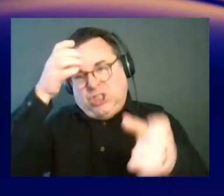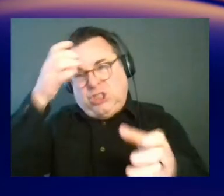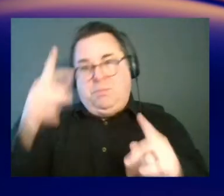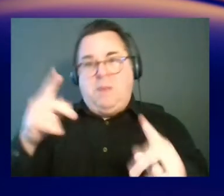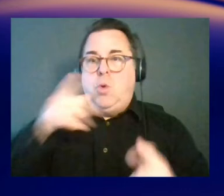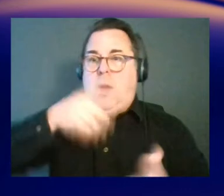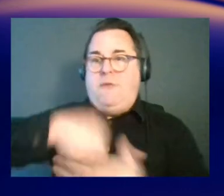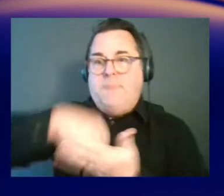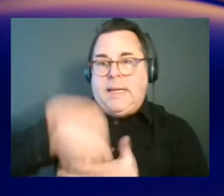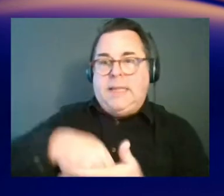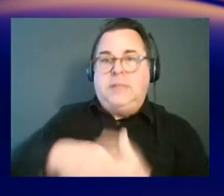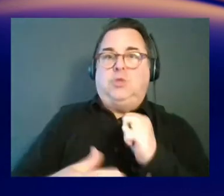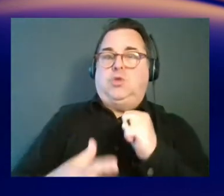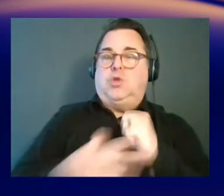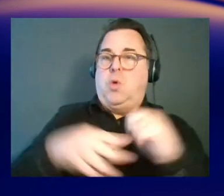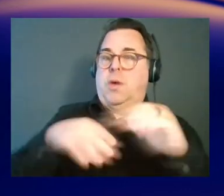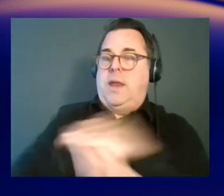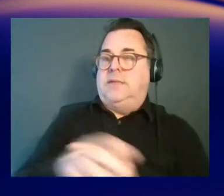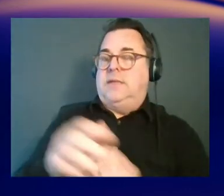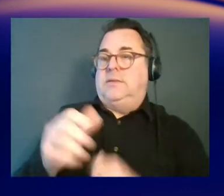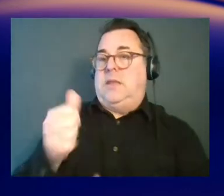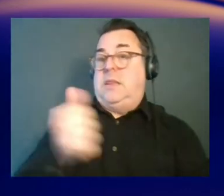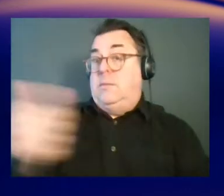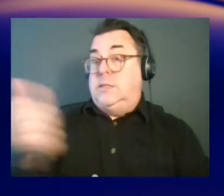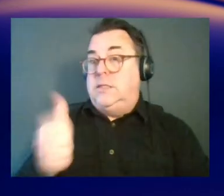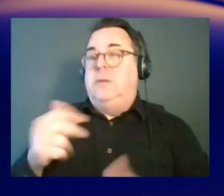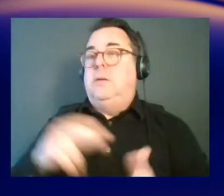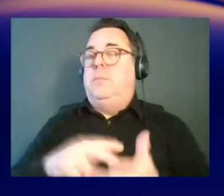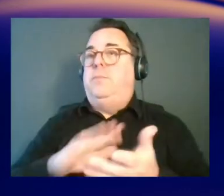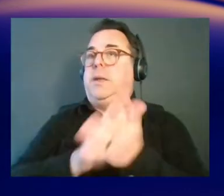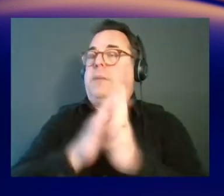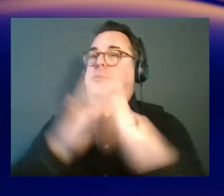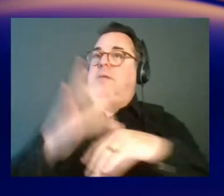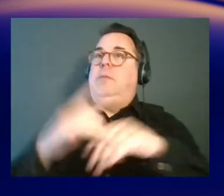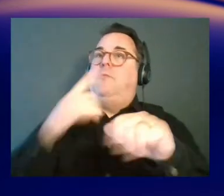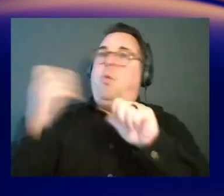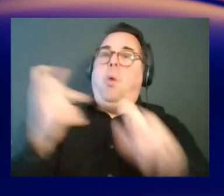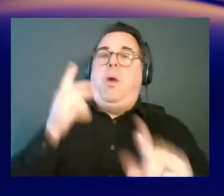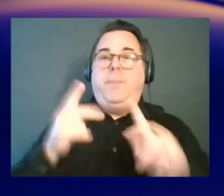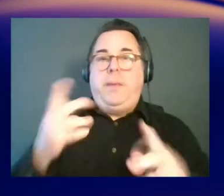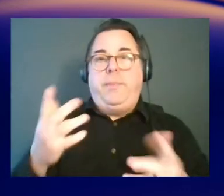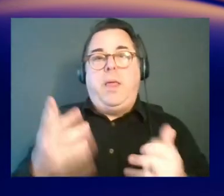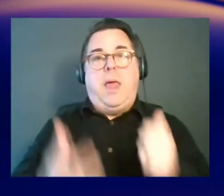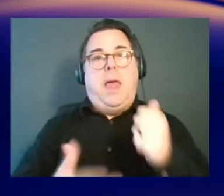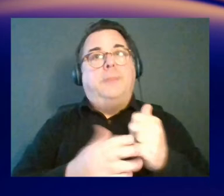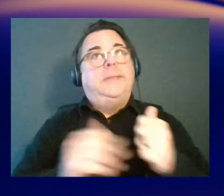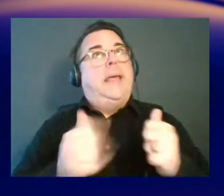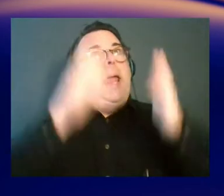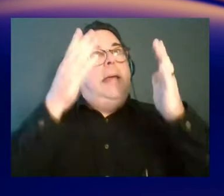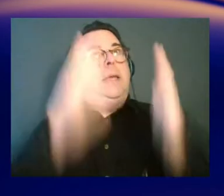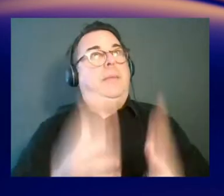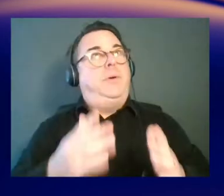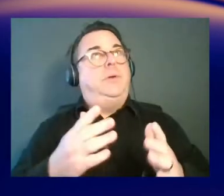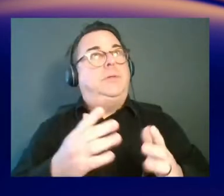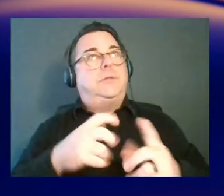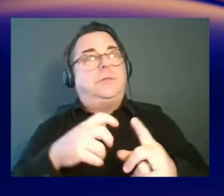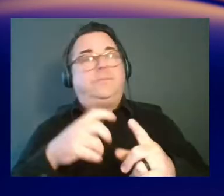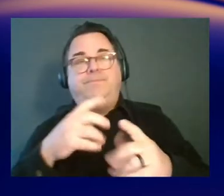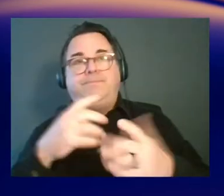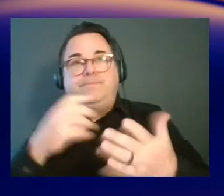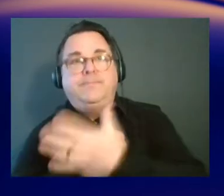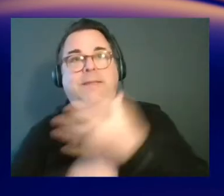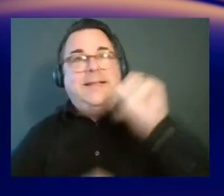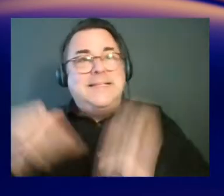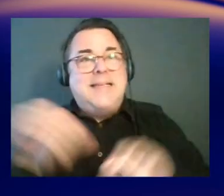store and access big data. It suddenly becomes available to everybody, helps anybody get to their science faster, and therefore speed